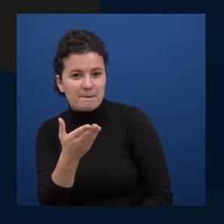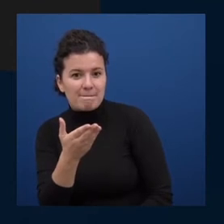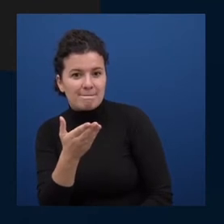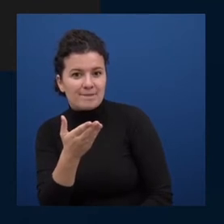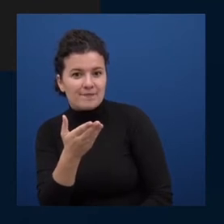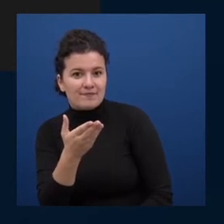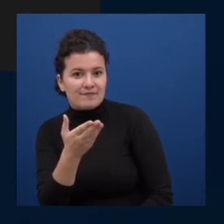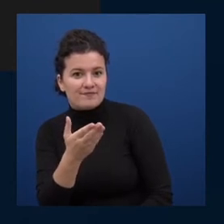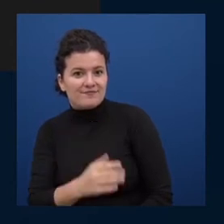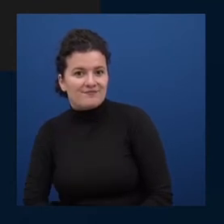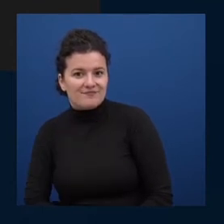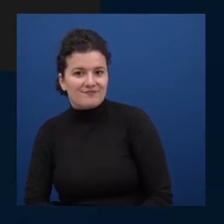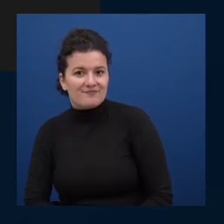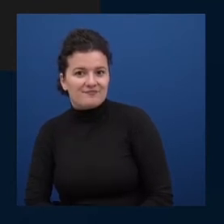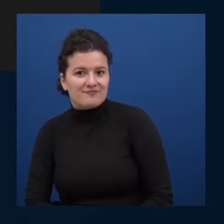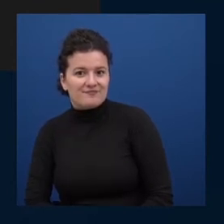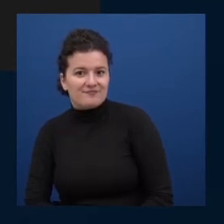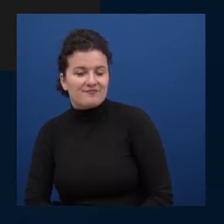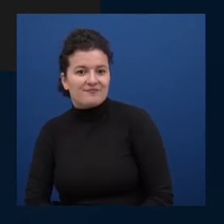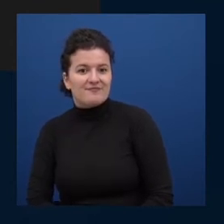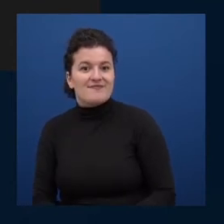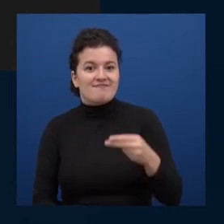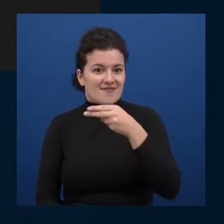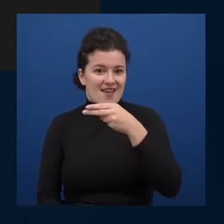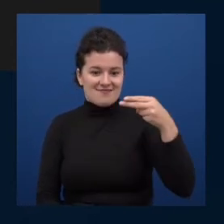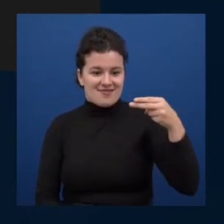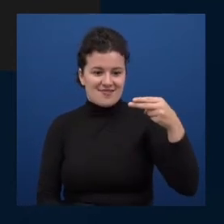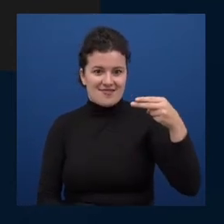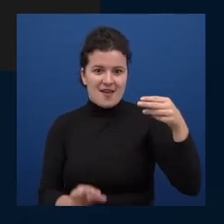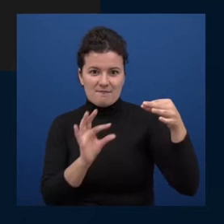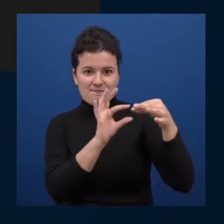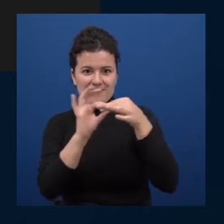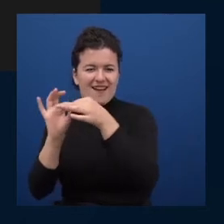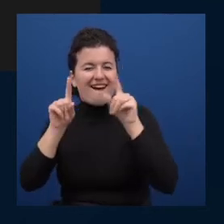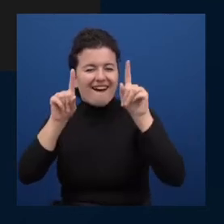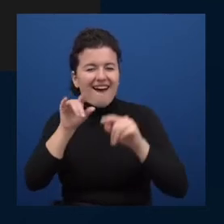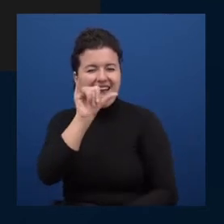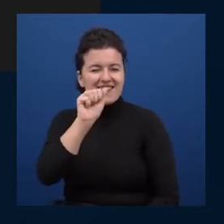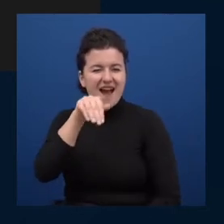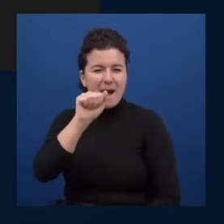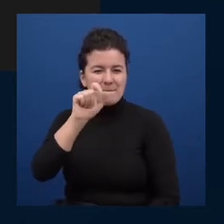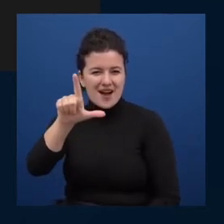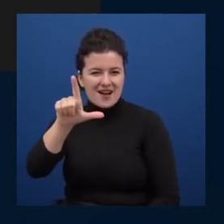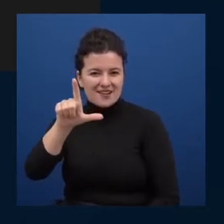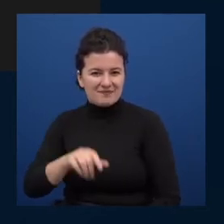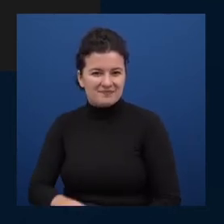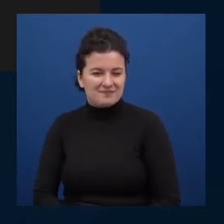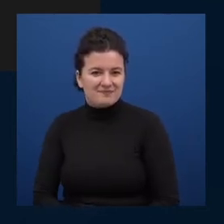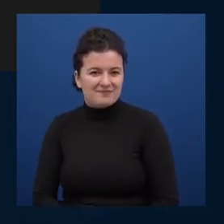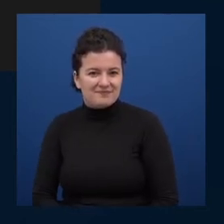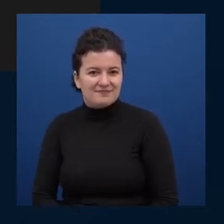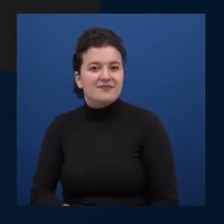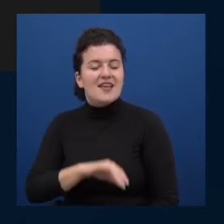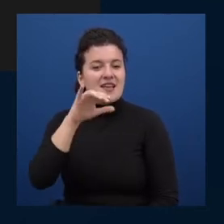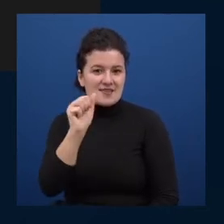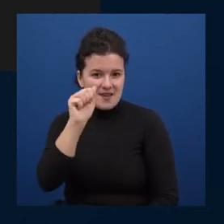value pairs it's almost like email is yaml y-a-m-l yaml